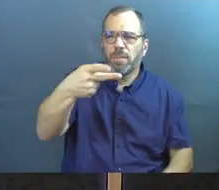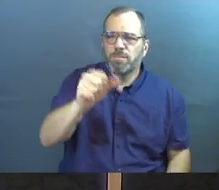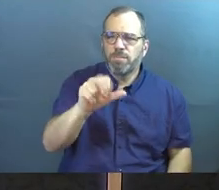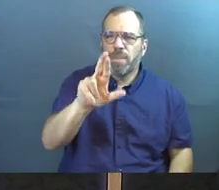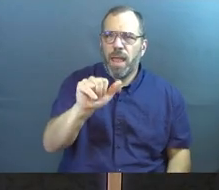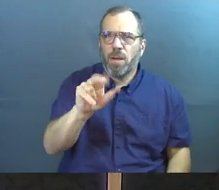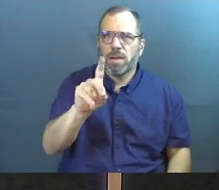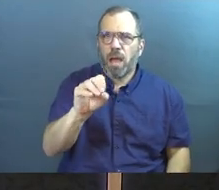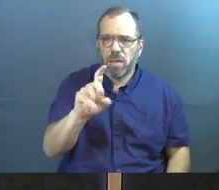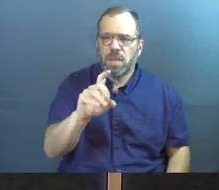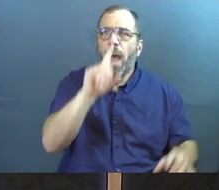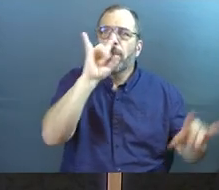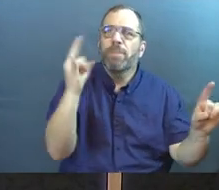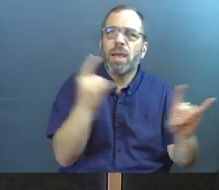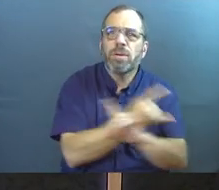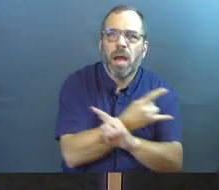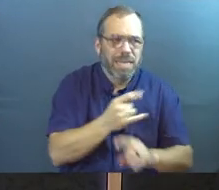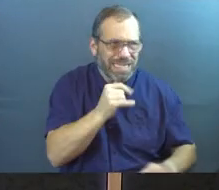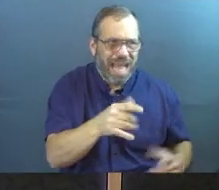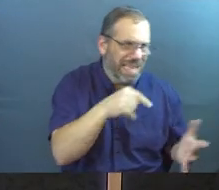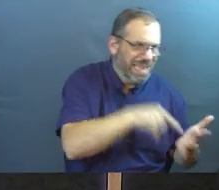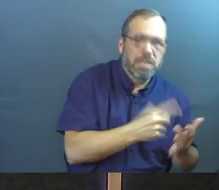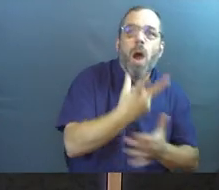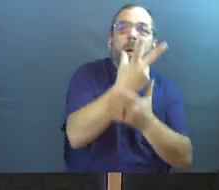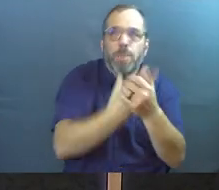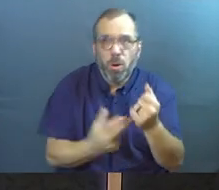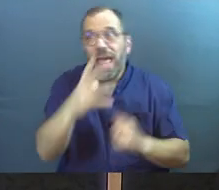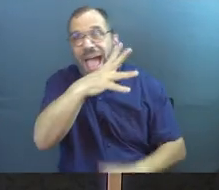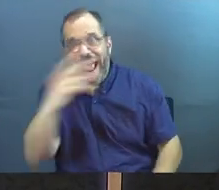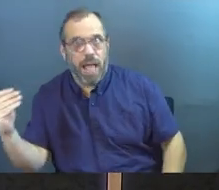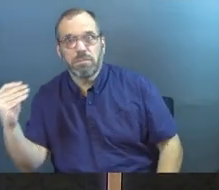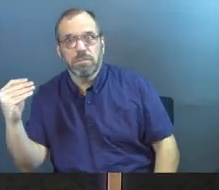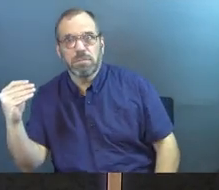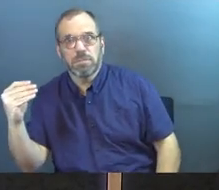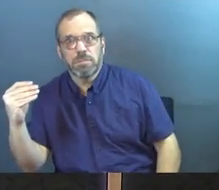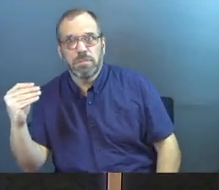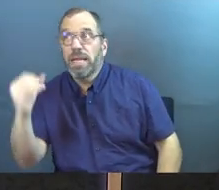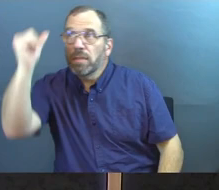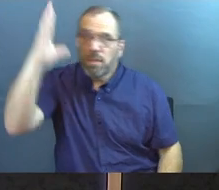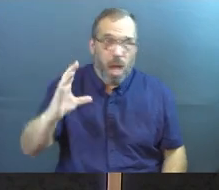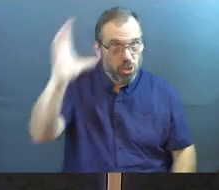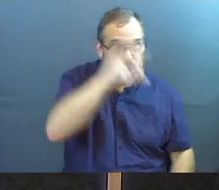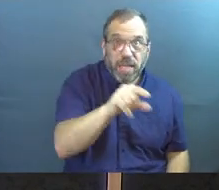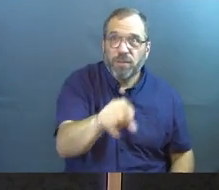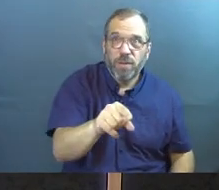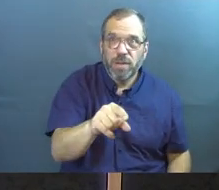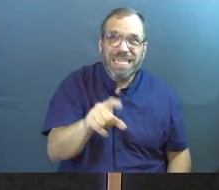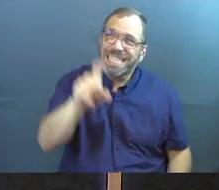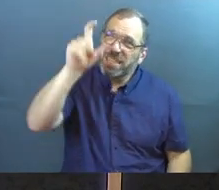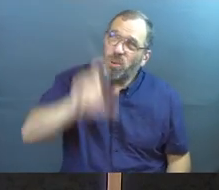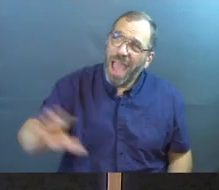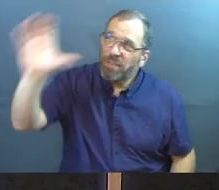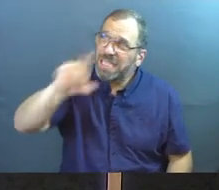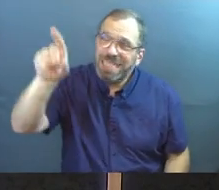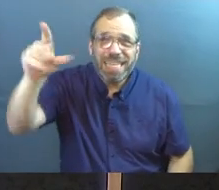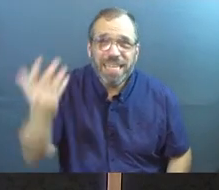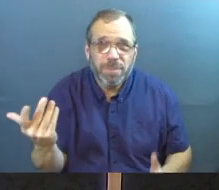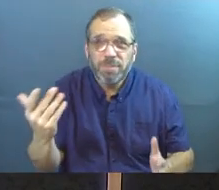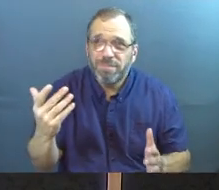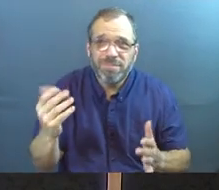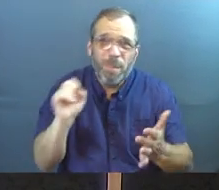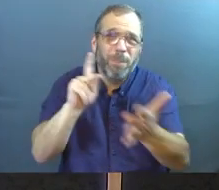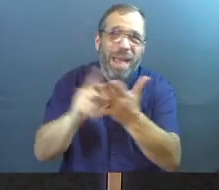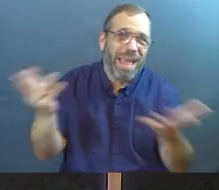is another paradox. It's not either or. It's both and. God is seeking you. You have to seek him back.